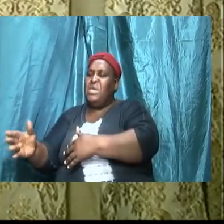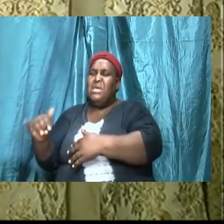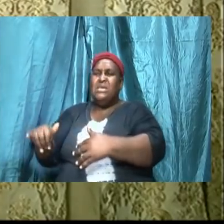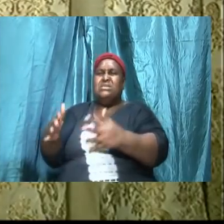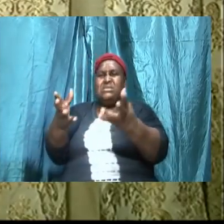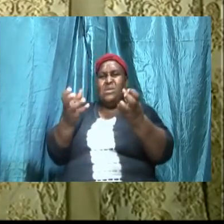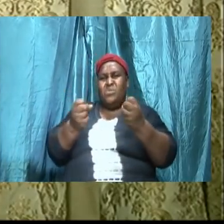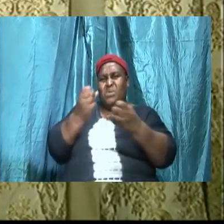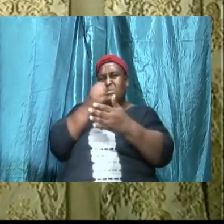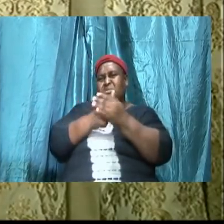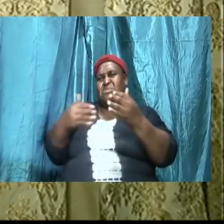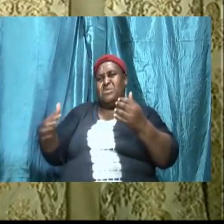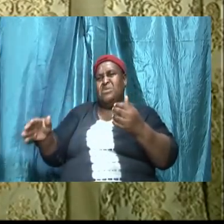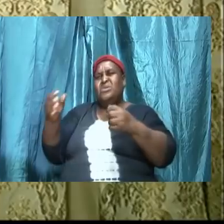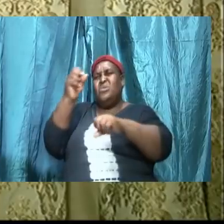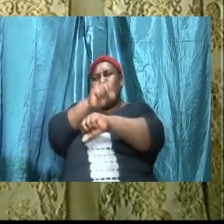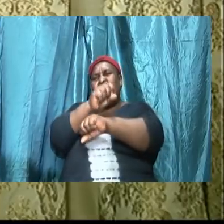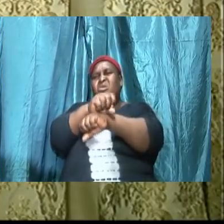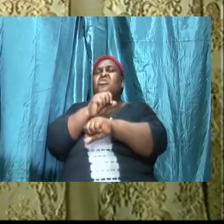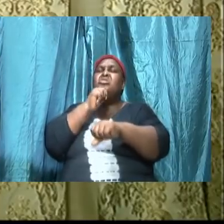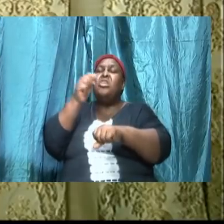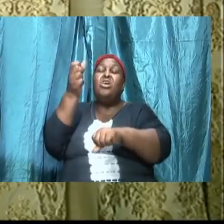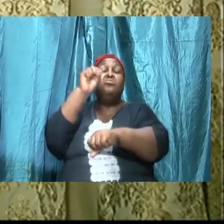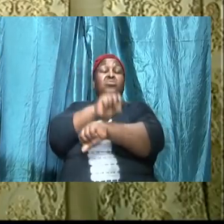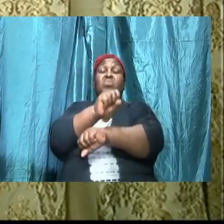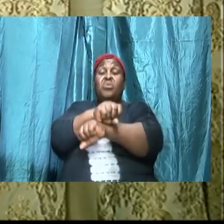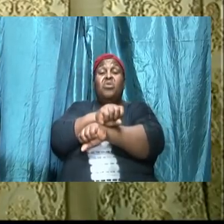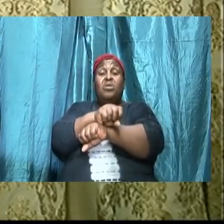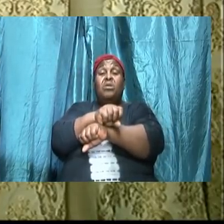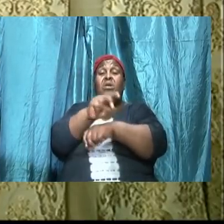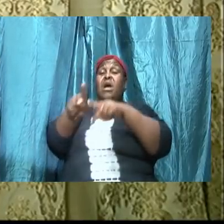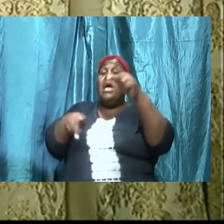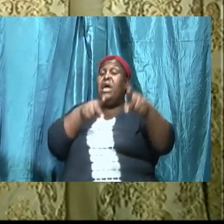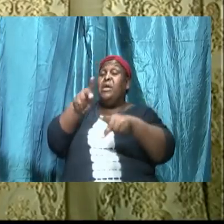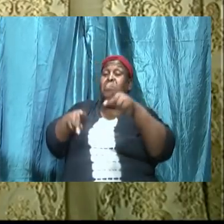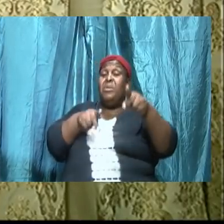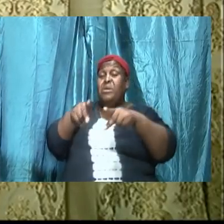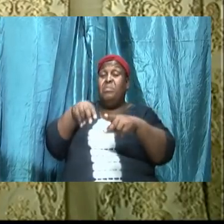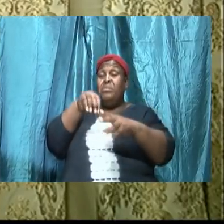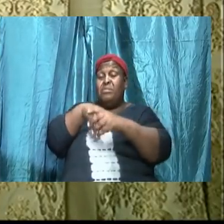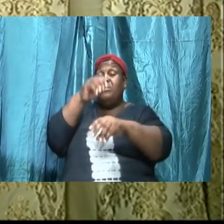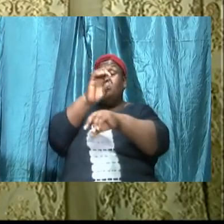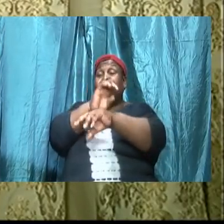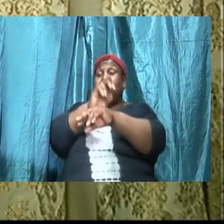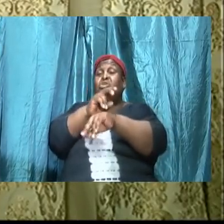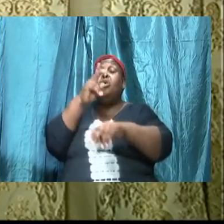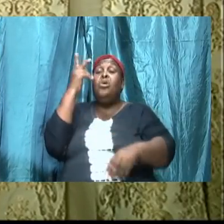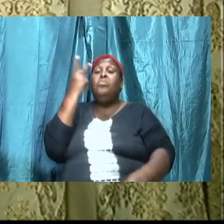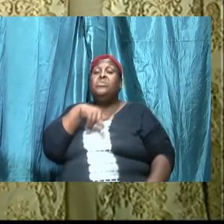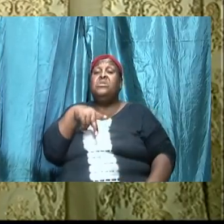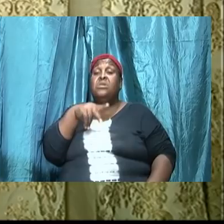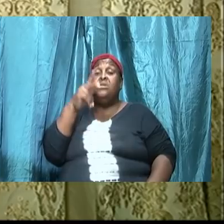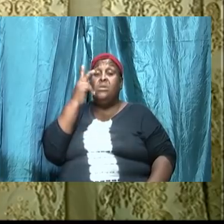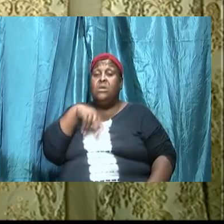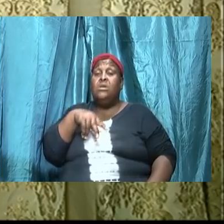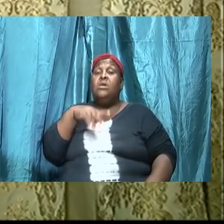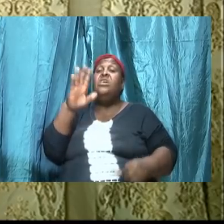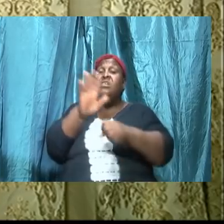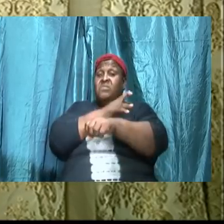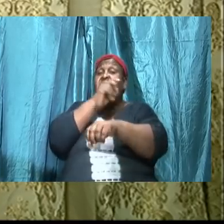and folks who are in the church pretending it is full time now